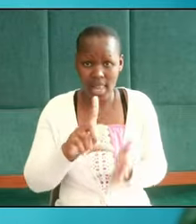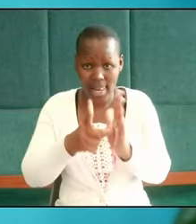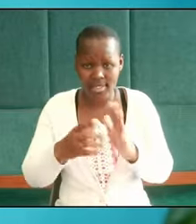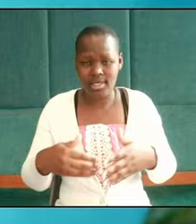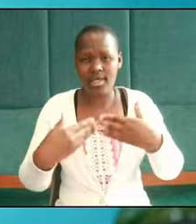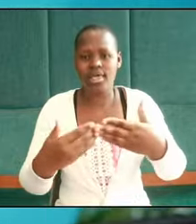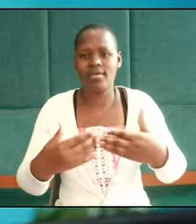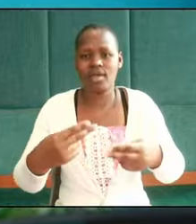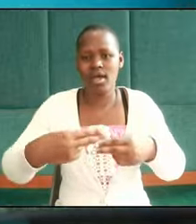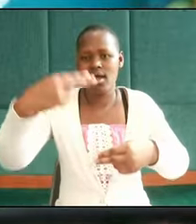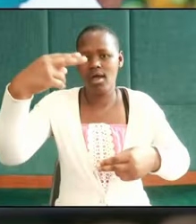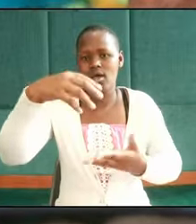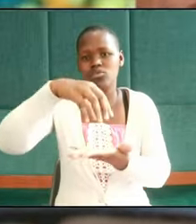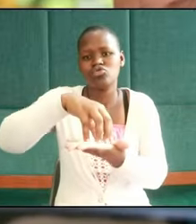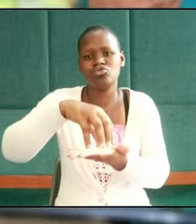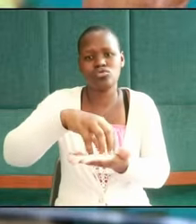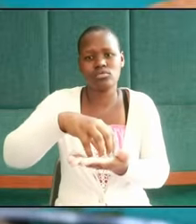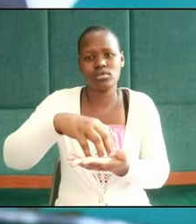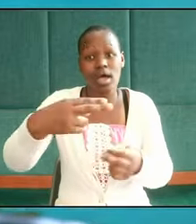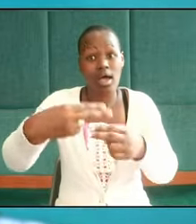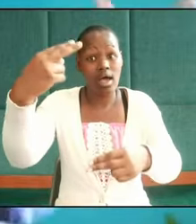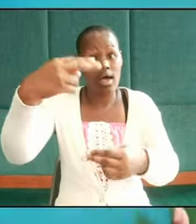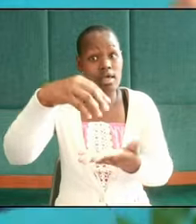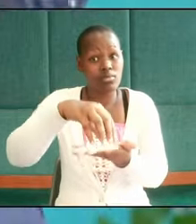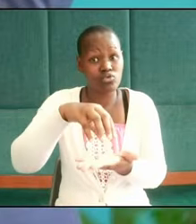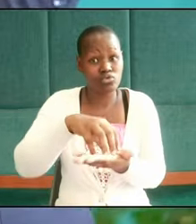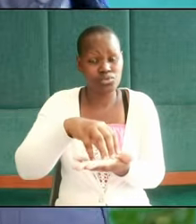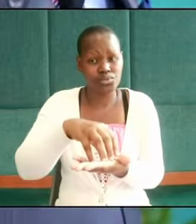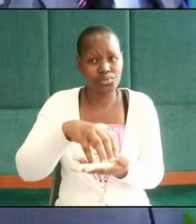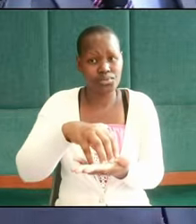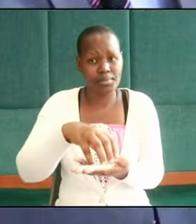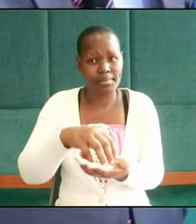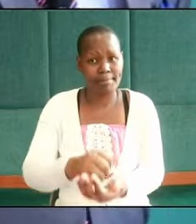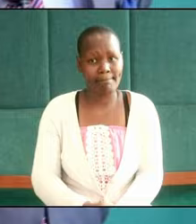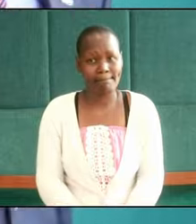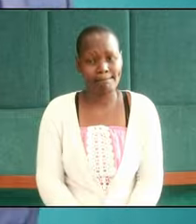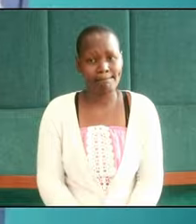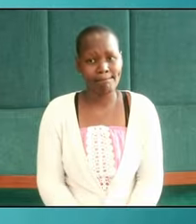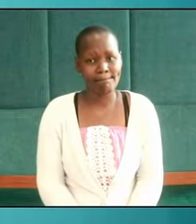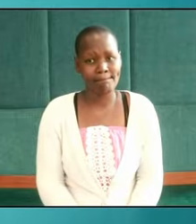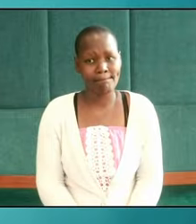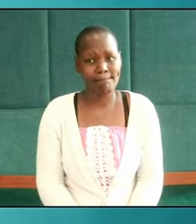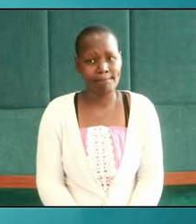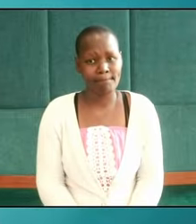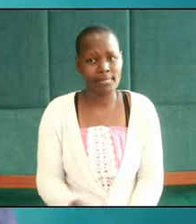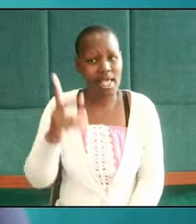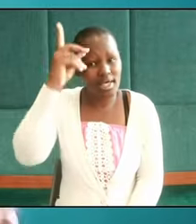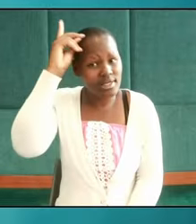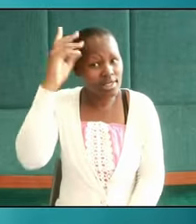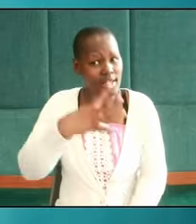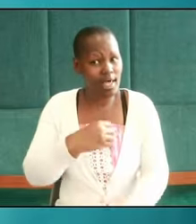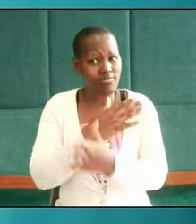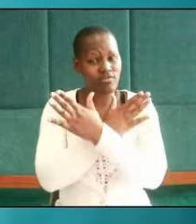positions in these higher positions as as Daniel and